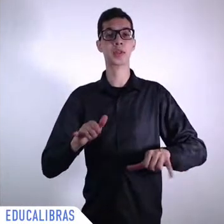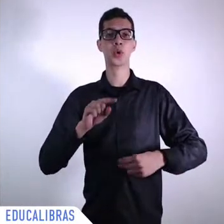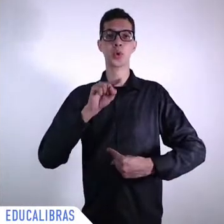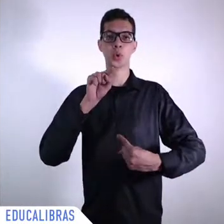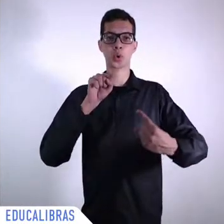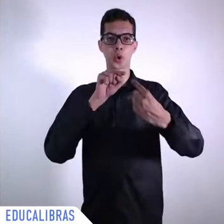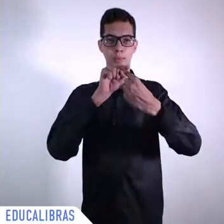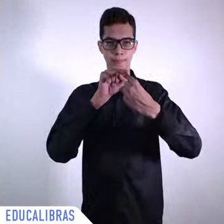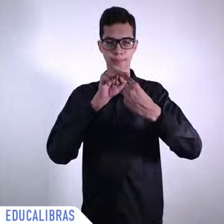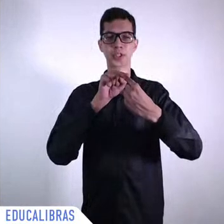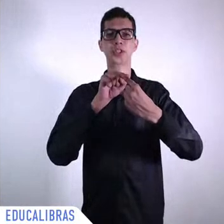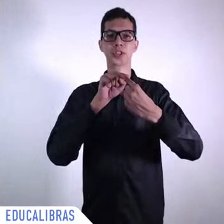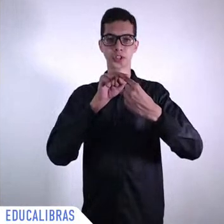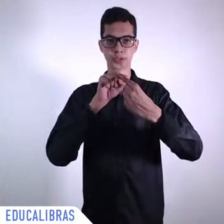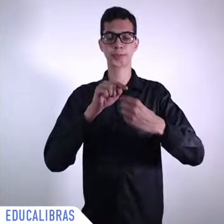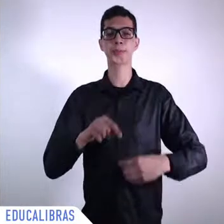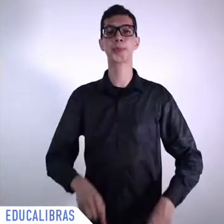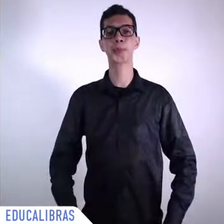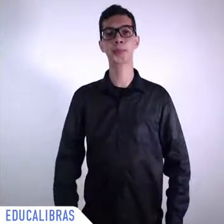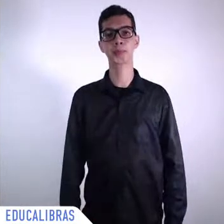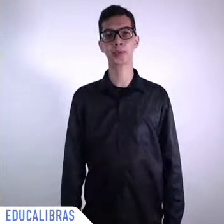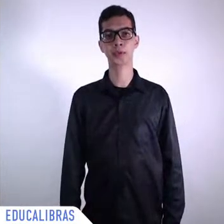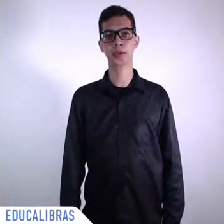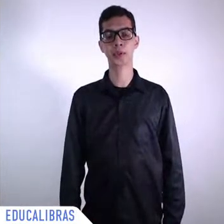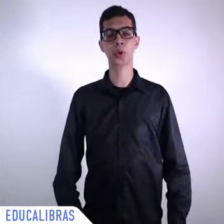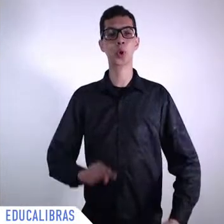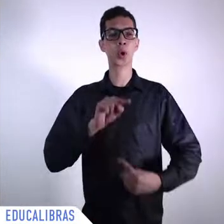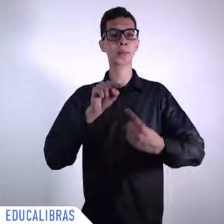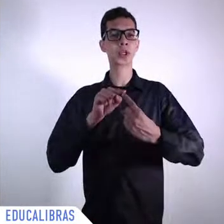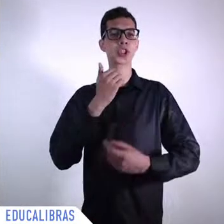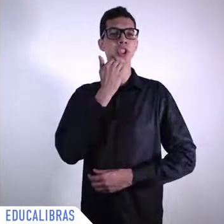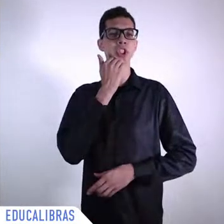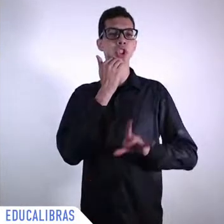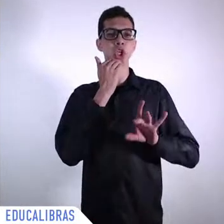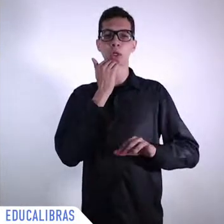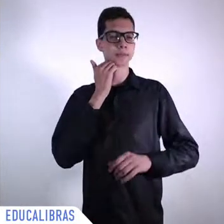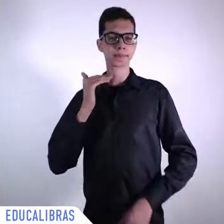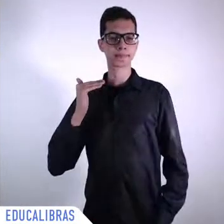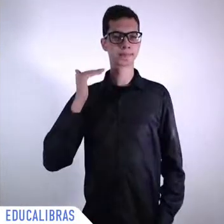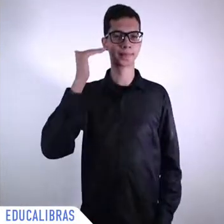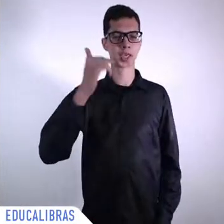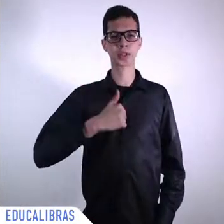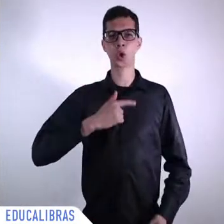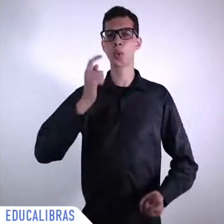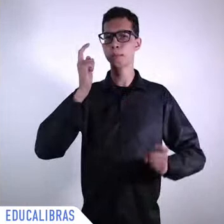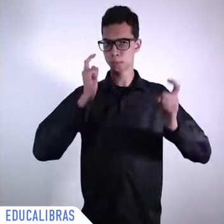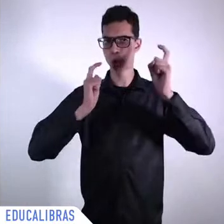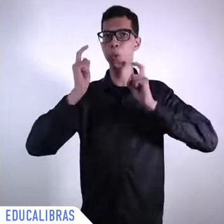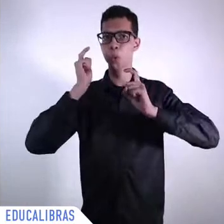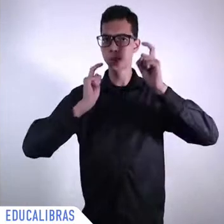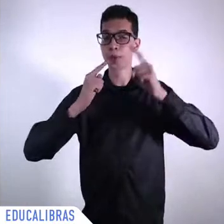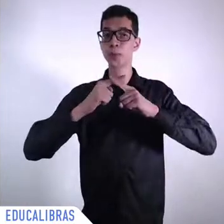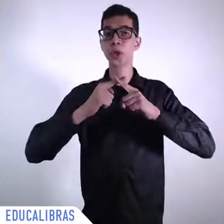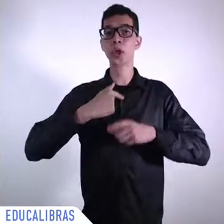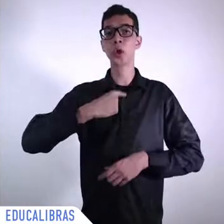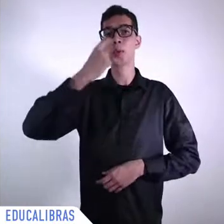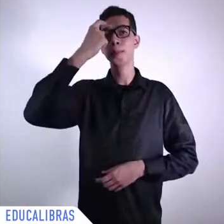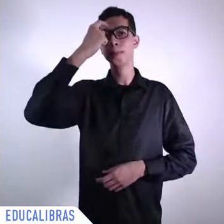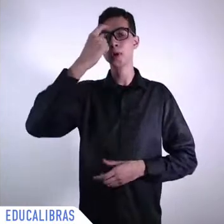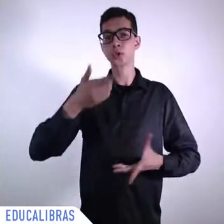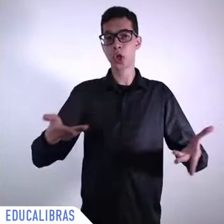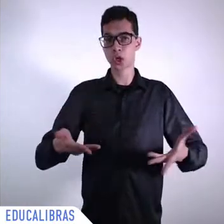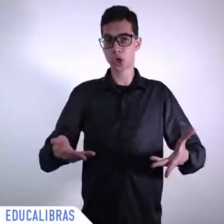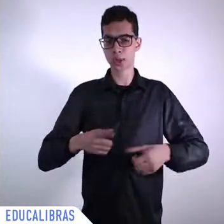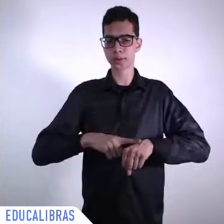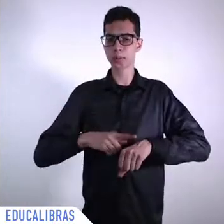I'm worried that indeed in this process and we are seeing a lot of mistrust a lot of attacks